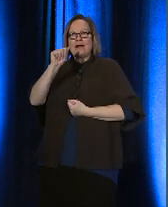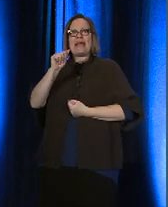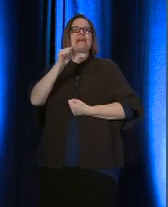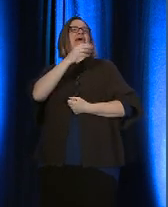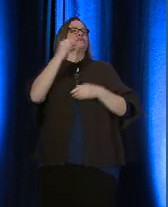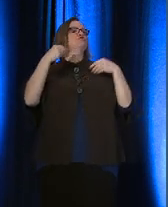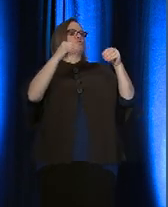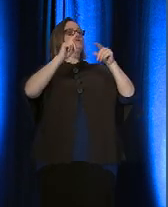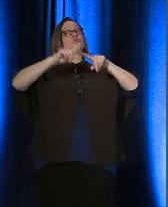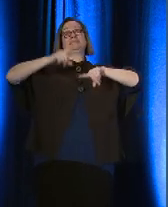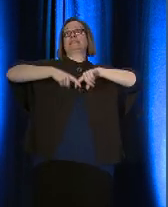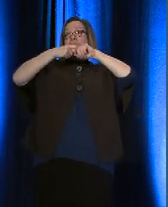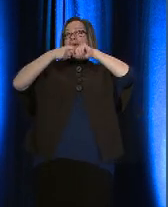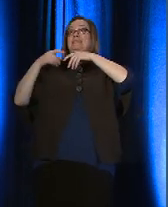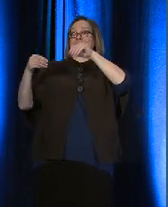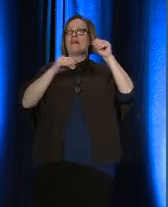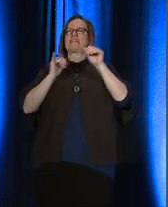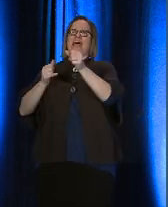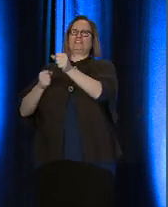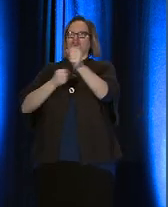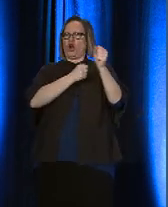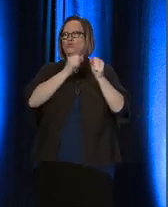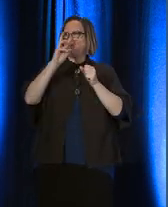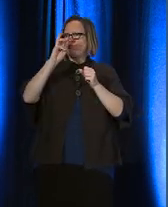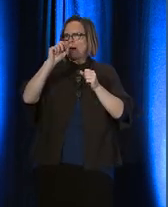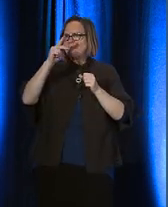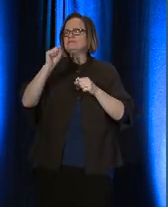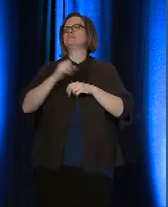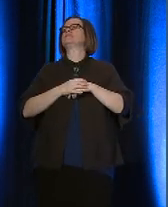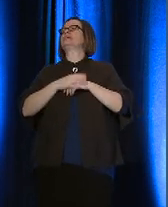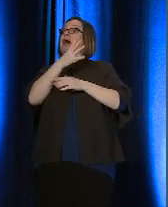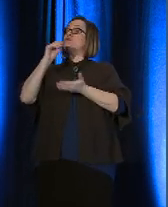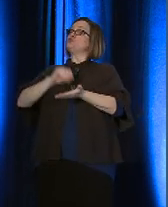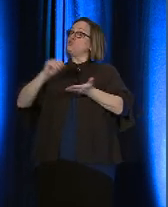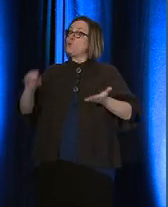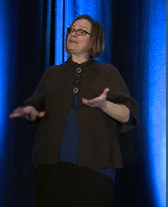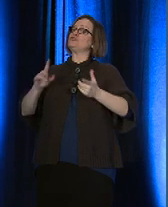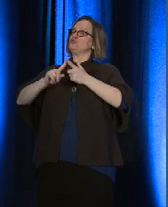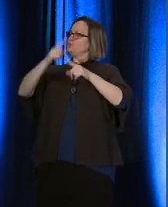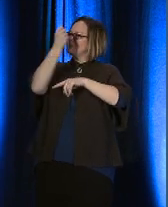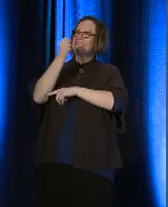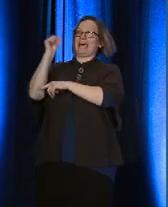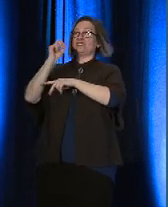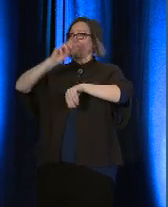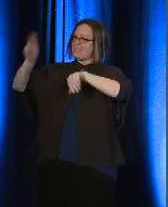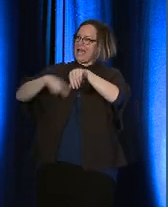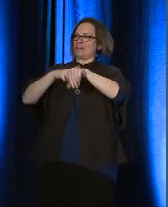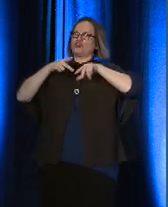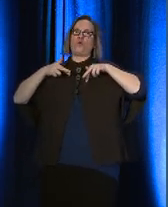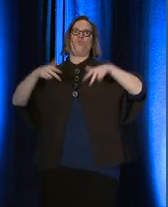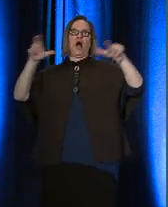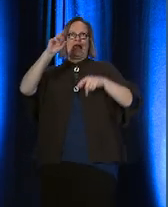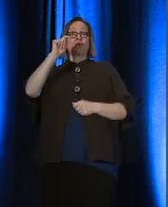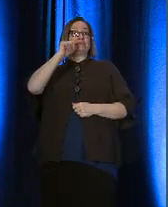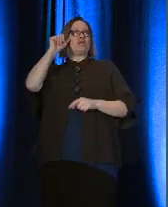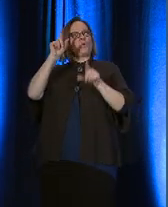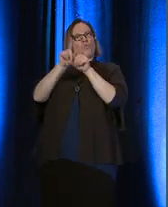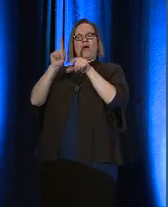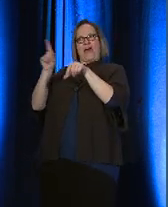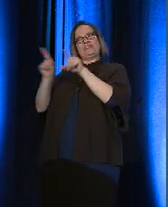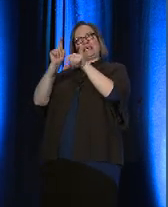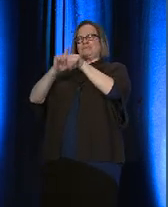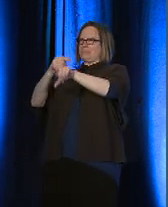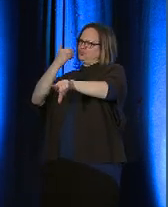selling assault weapons, and students to stage a national walkout yesterday, while shaming politicians into